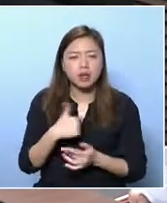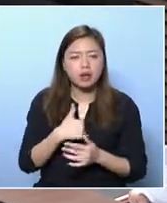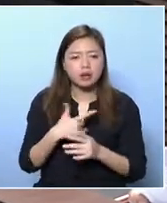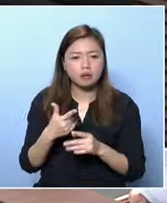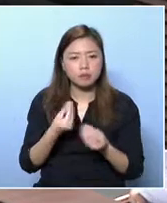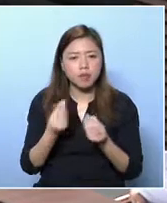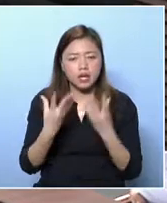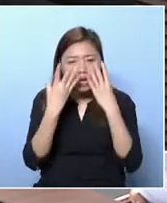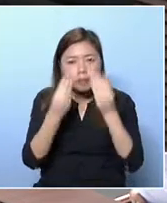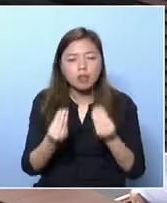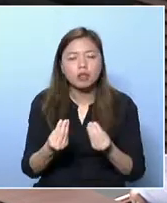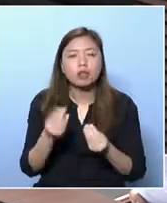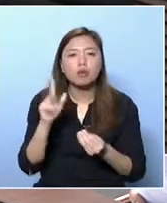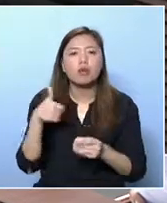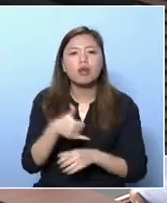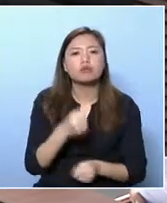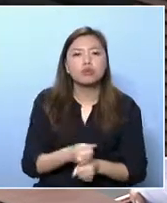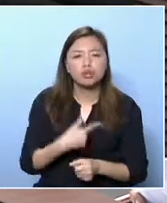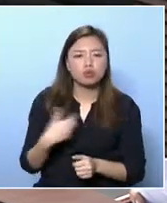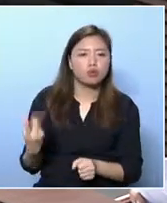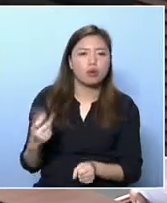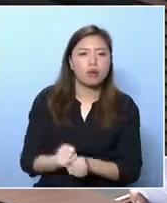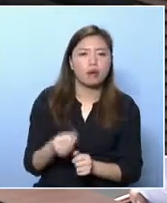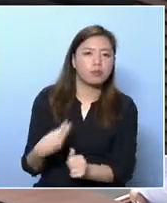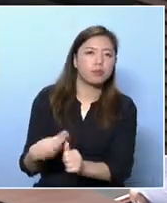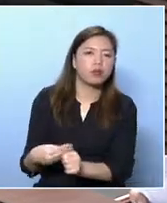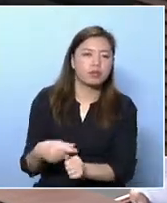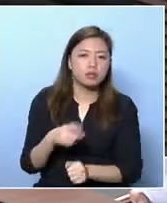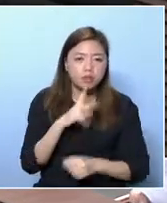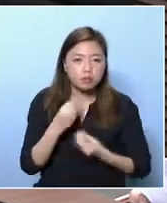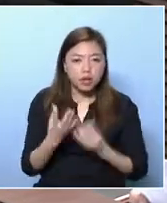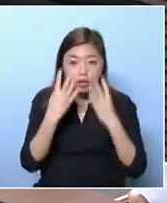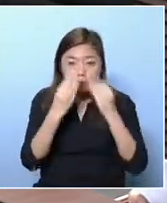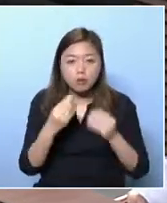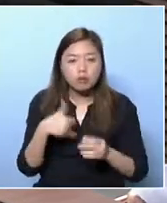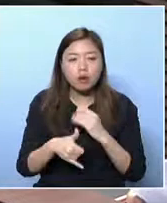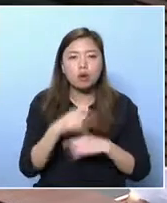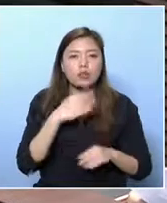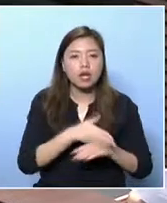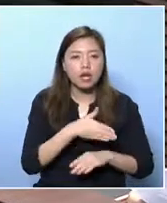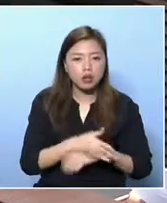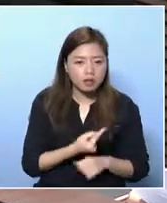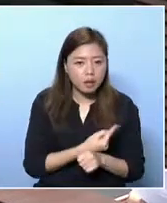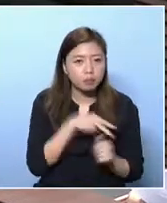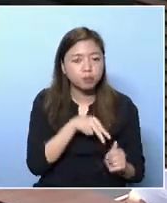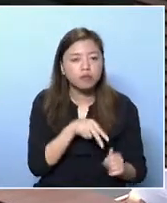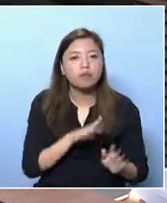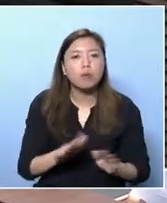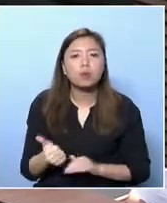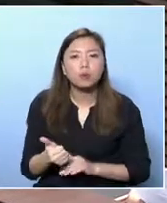allowance is low. You must provide the incentive so that more people would be willing to be